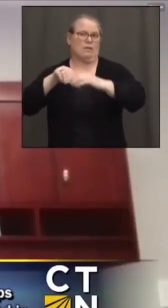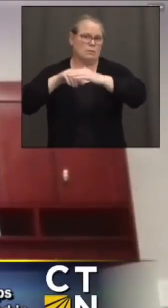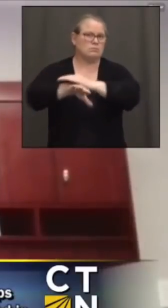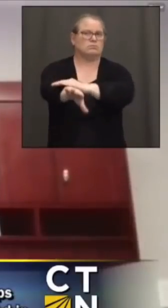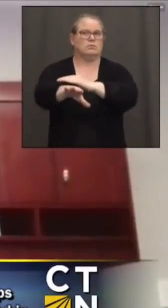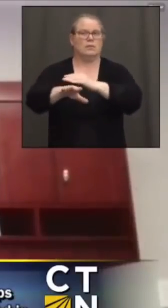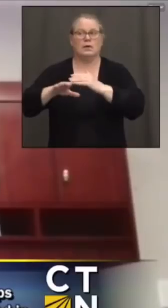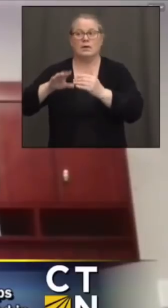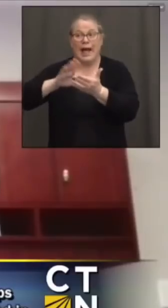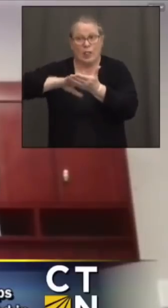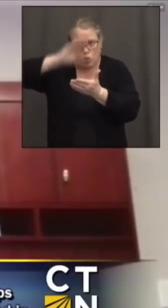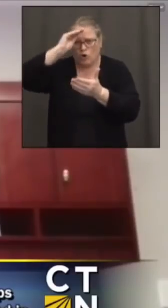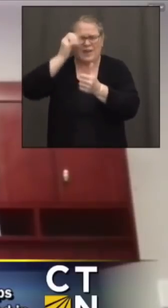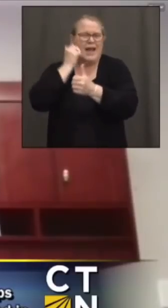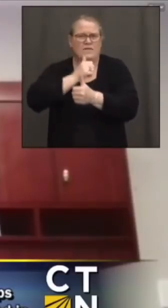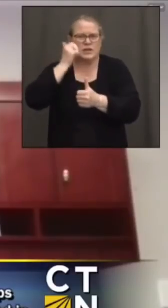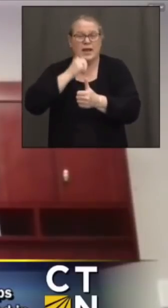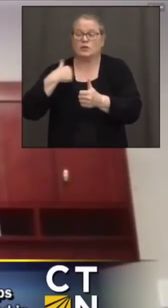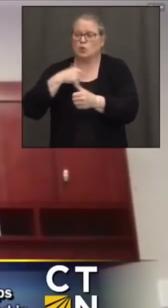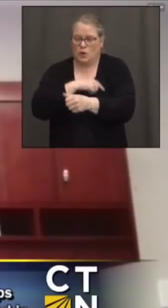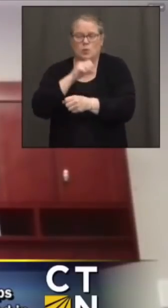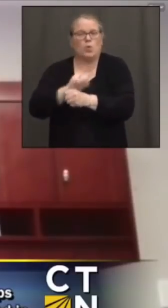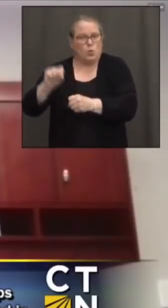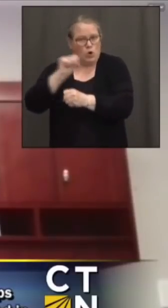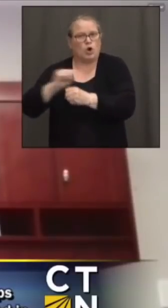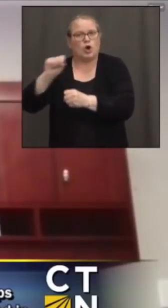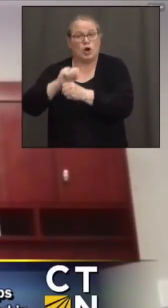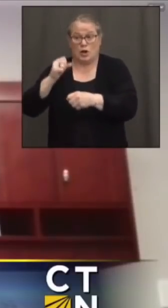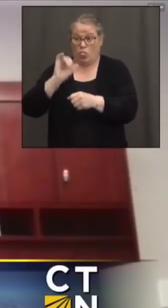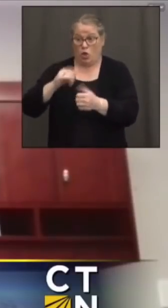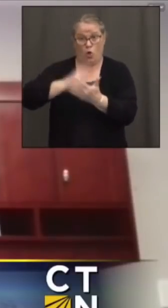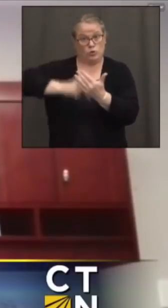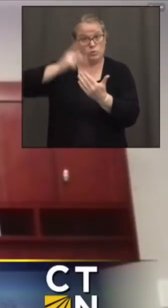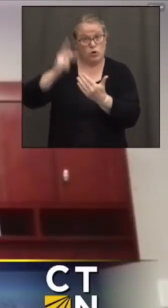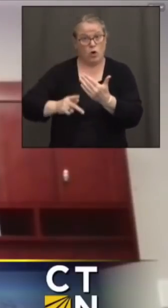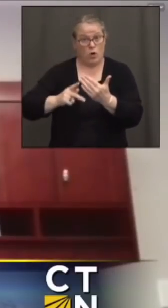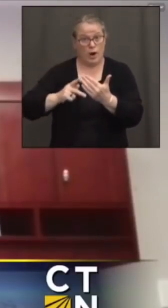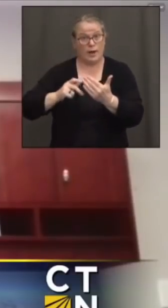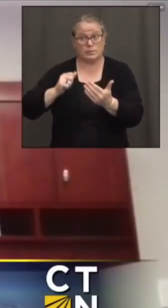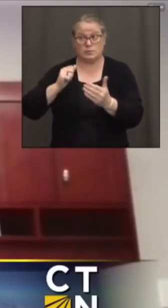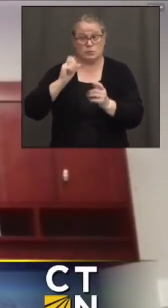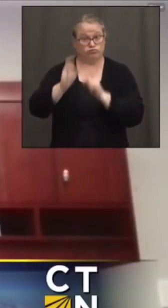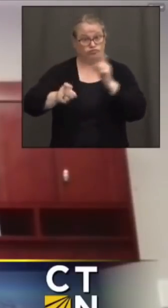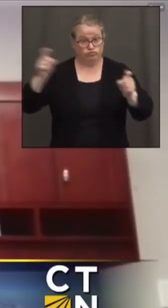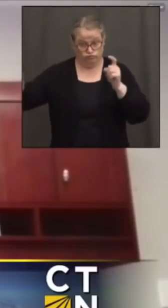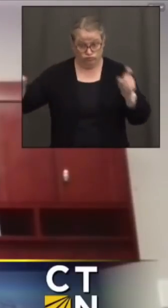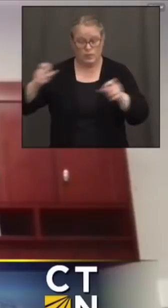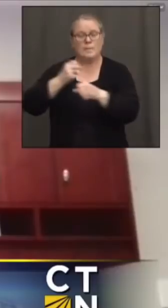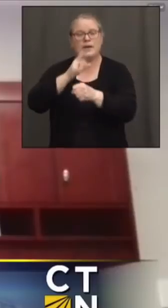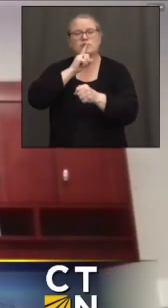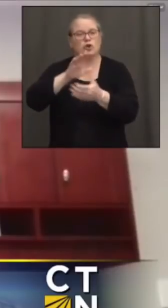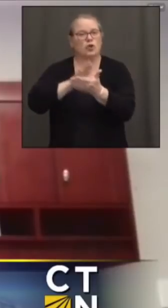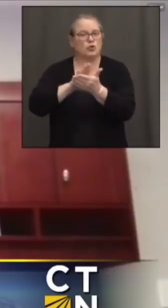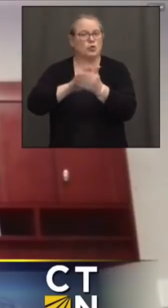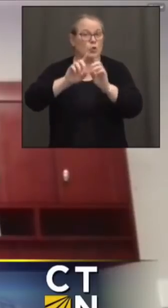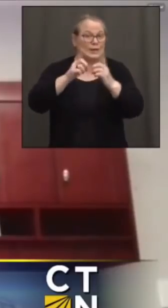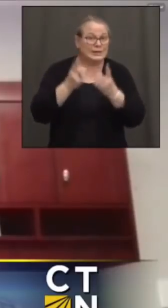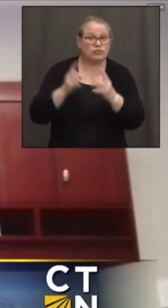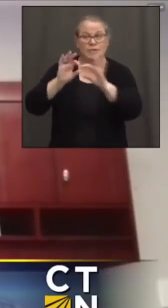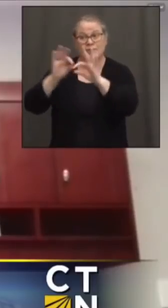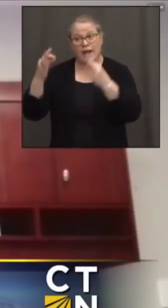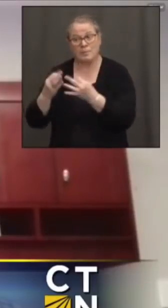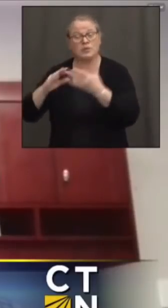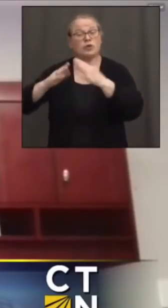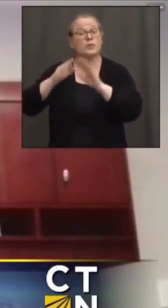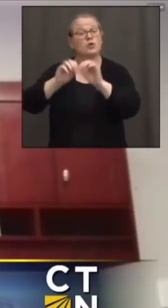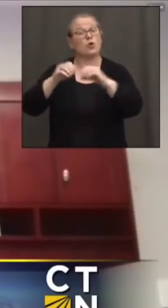double time to make sure after those programs are awarded that we make sure that our school districts and our families or community organizations,